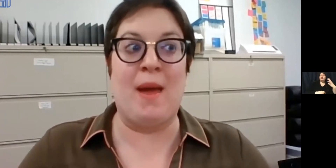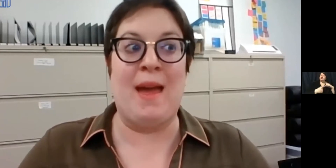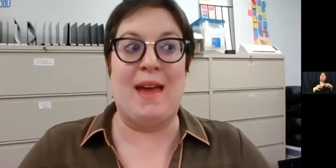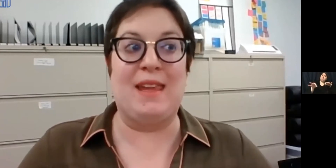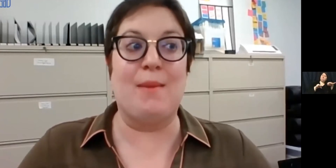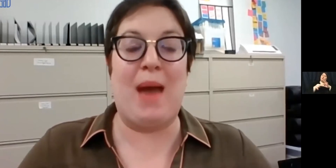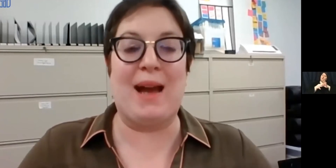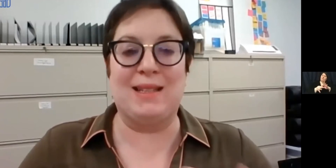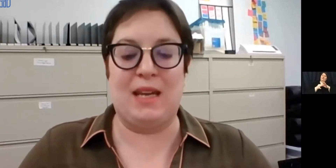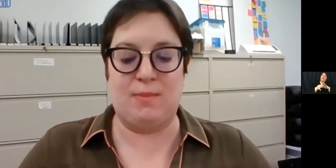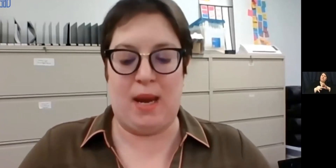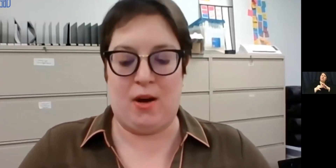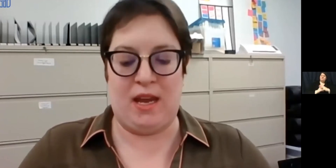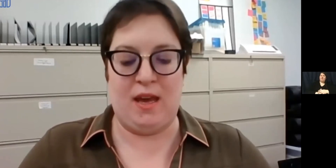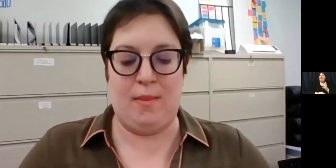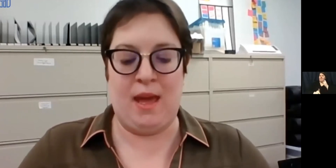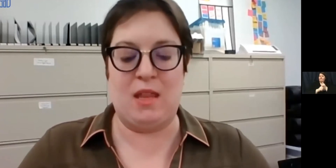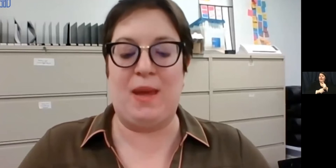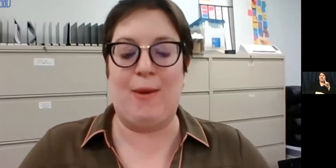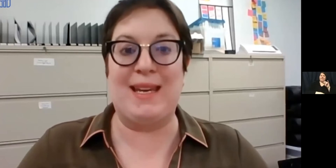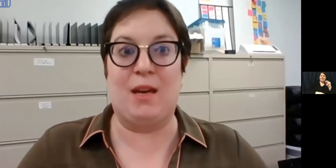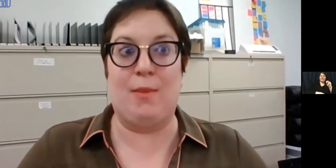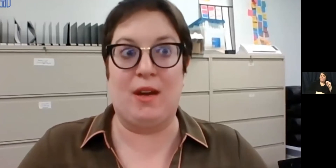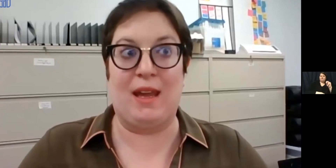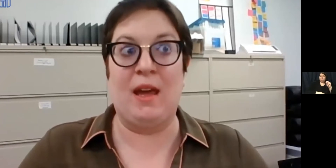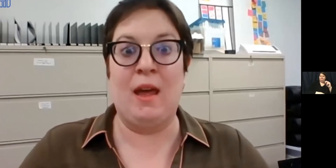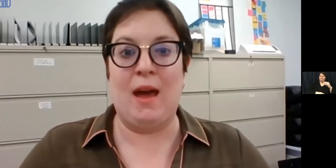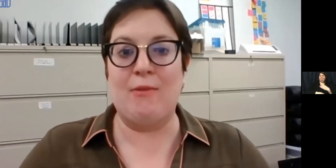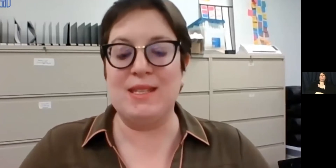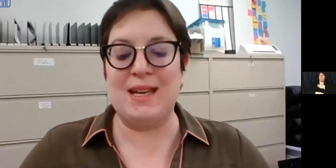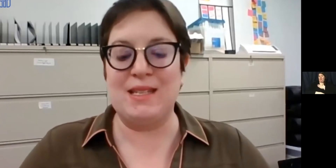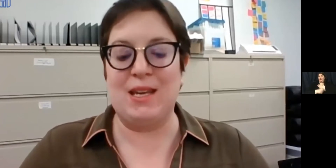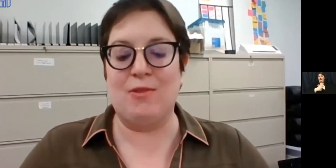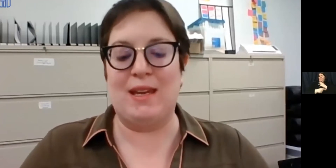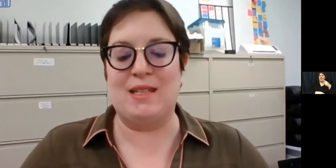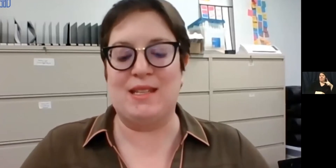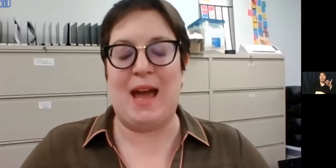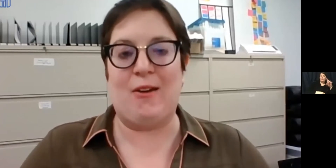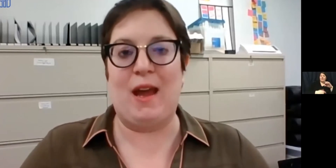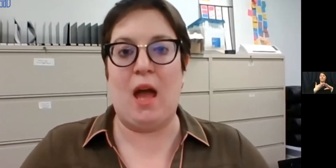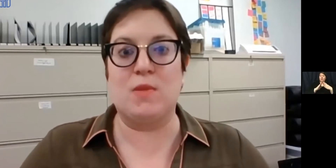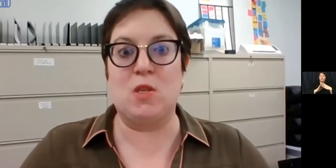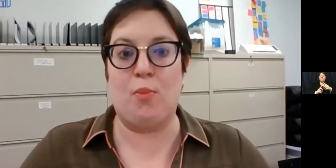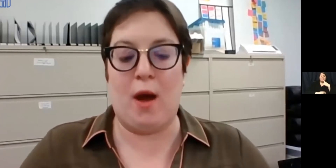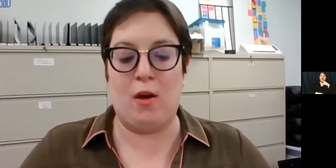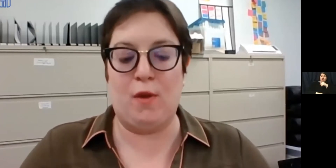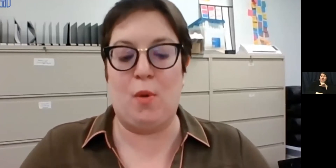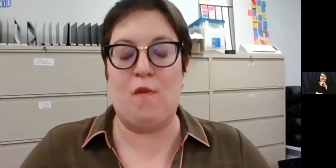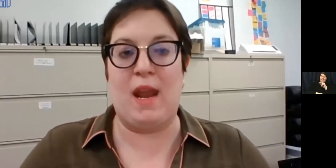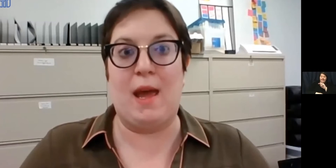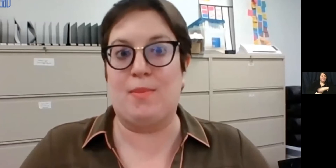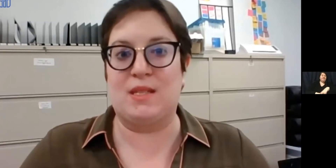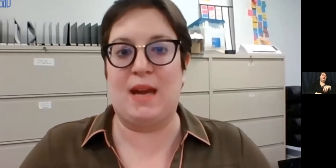relationship and the impact Lynn has made on him and the PYD community. I will say to you Lynn and to Zachary, I am so